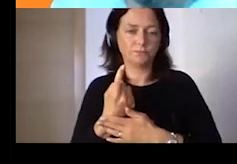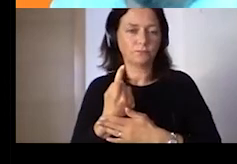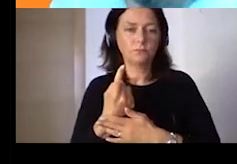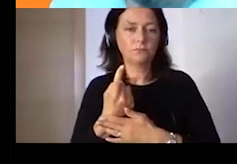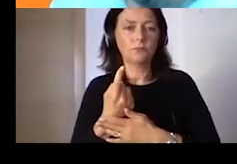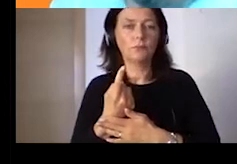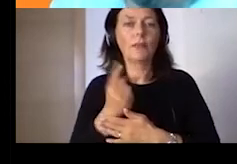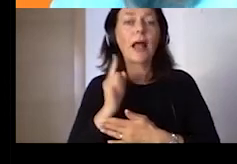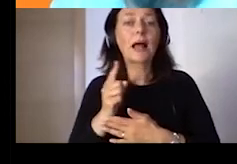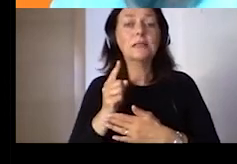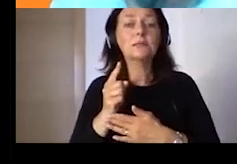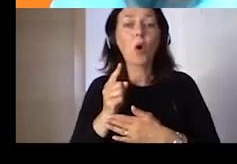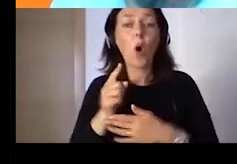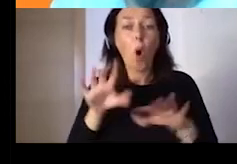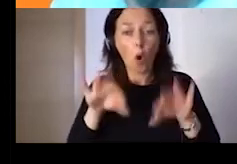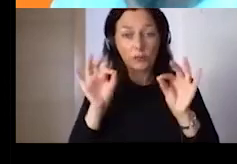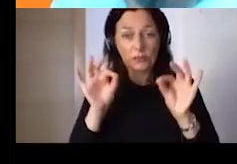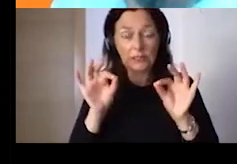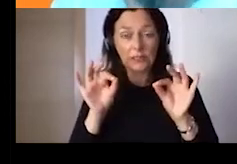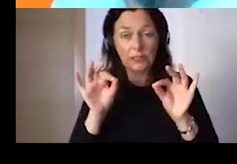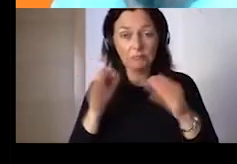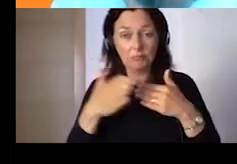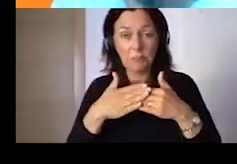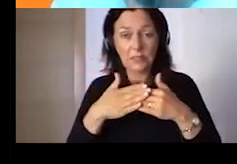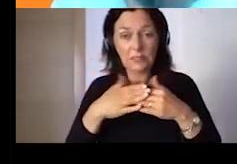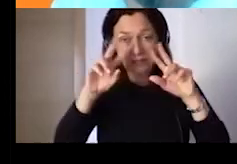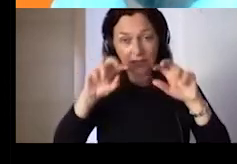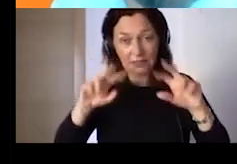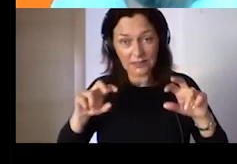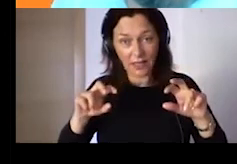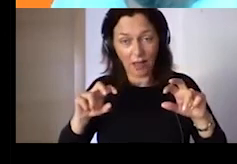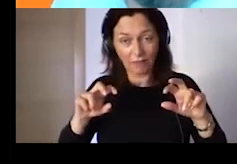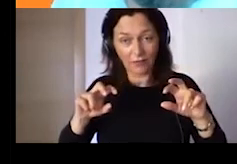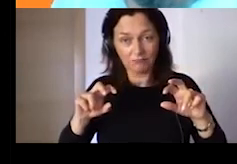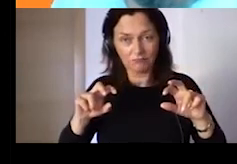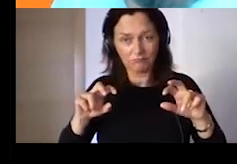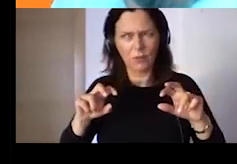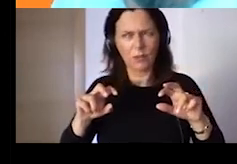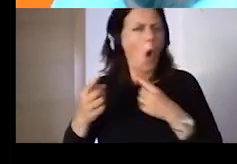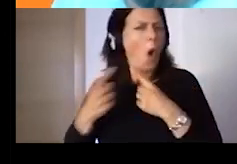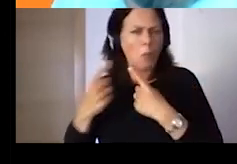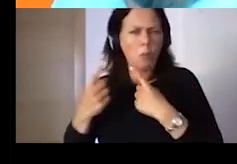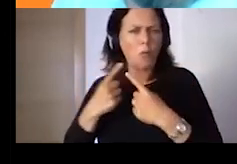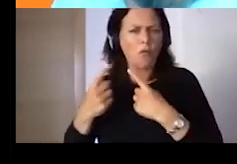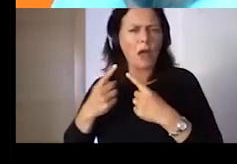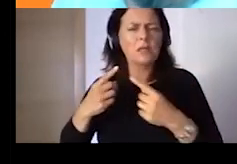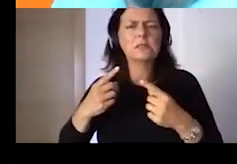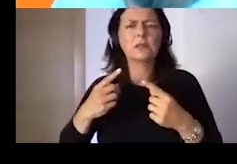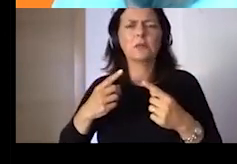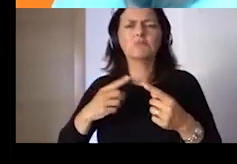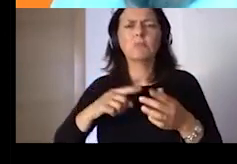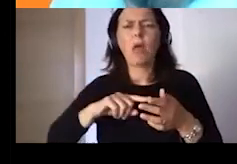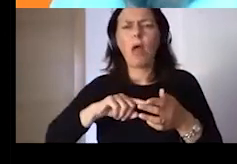millions of users from the 25,000 digital competence centers of our